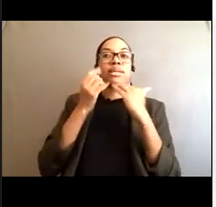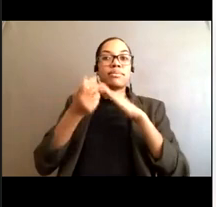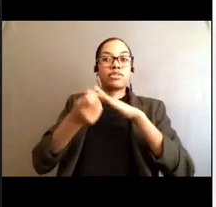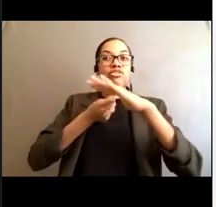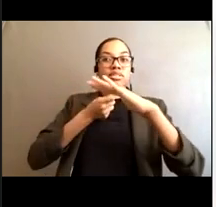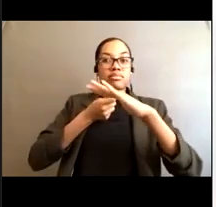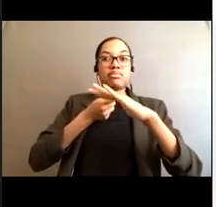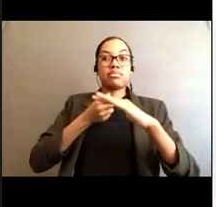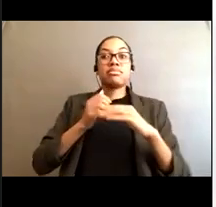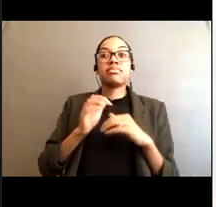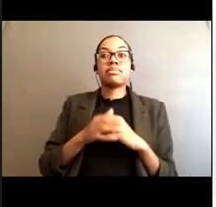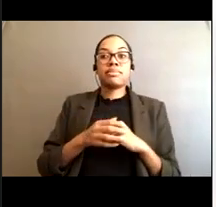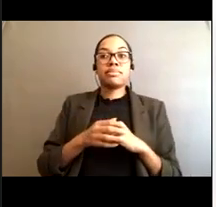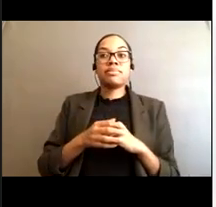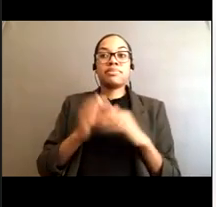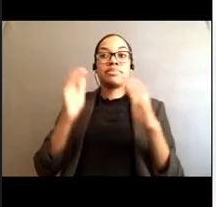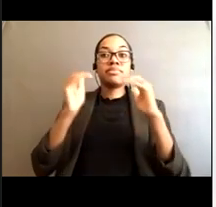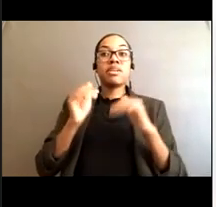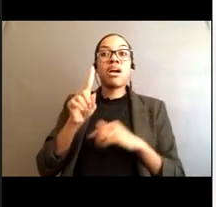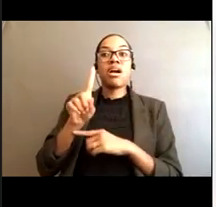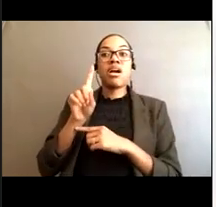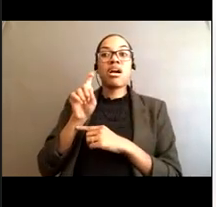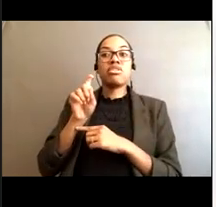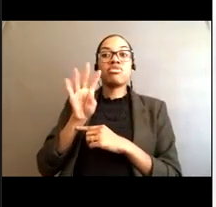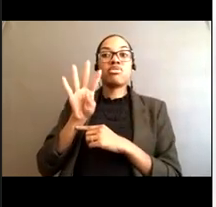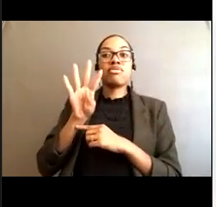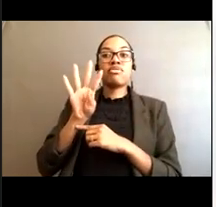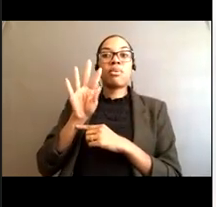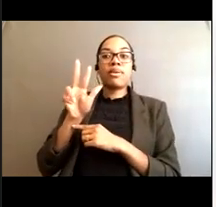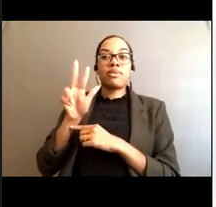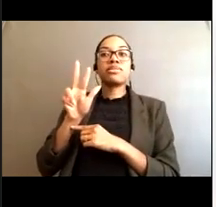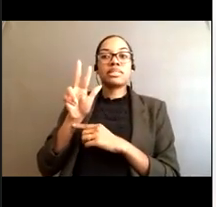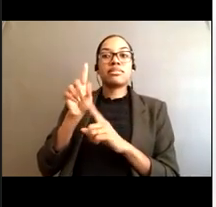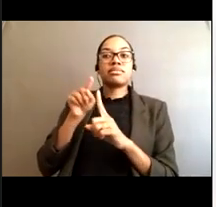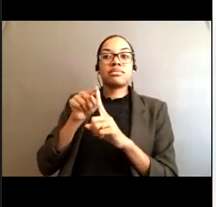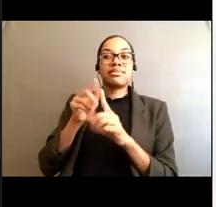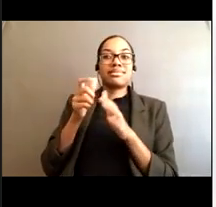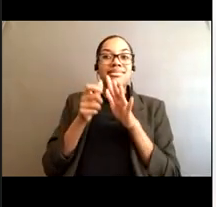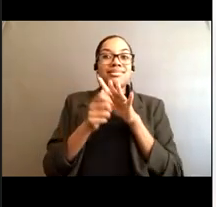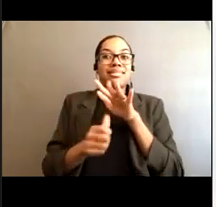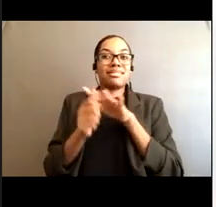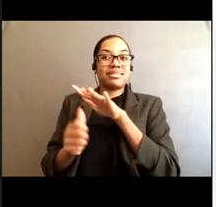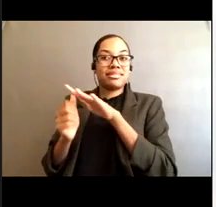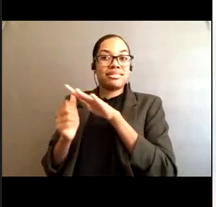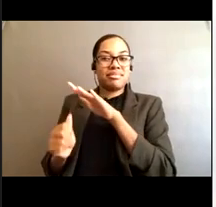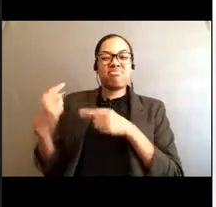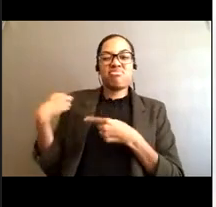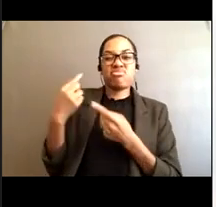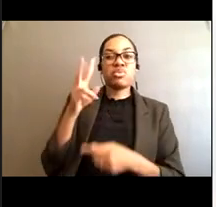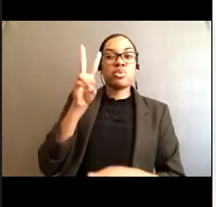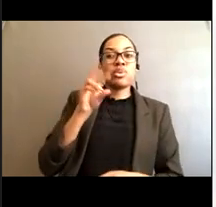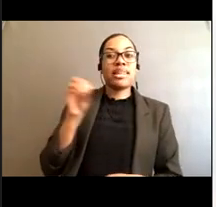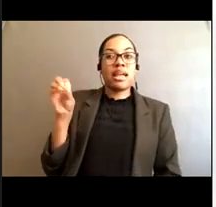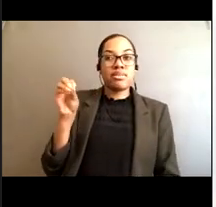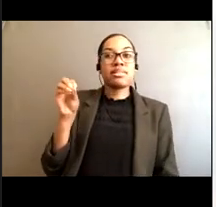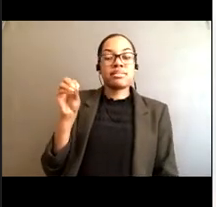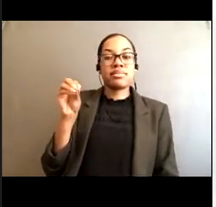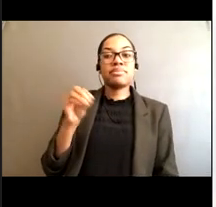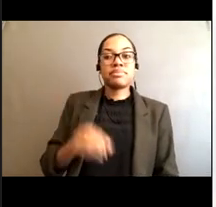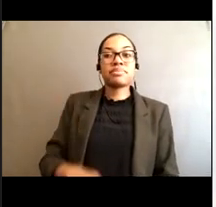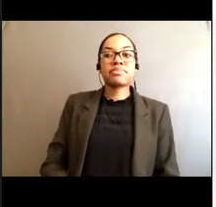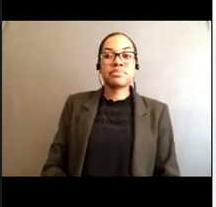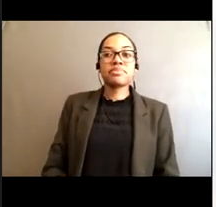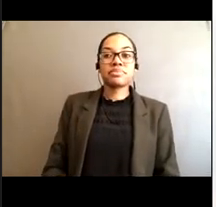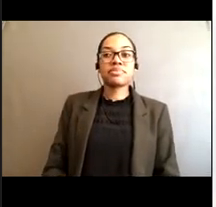nationwide. Since 2000 in the Carolinas, there have been more rip related deaths than